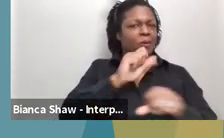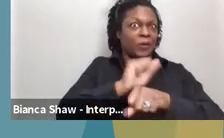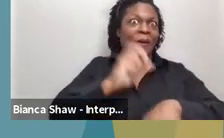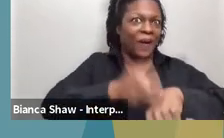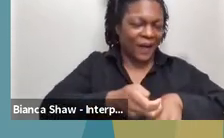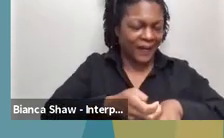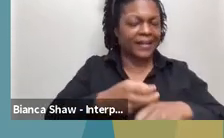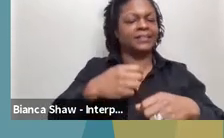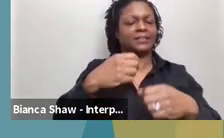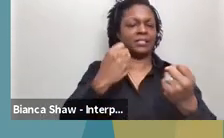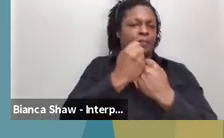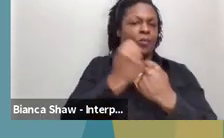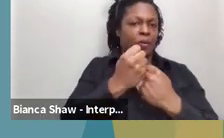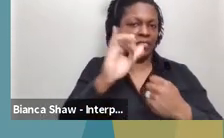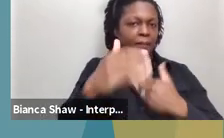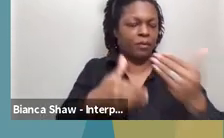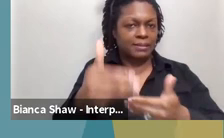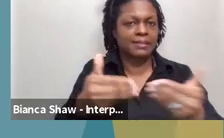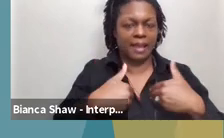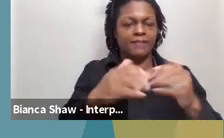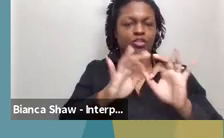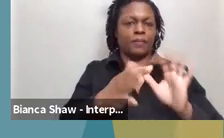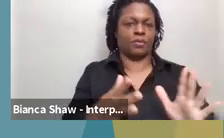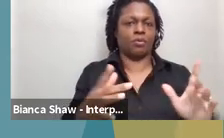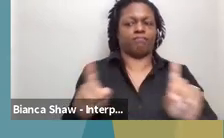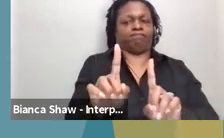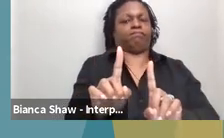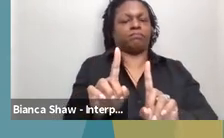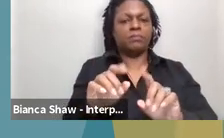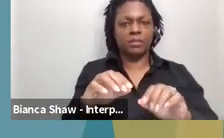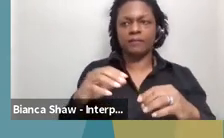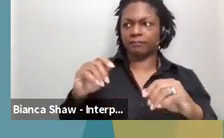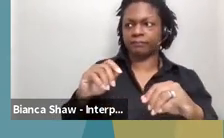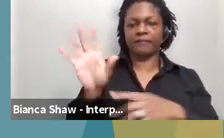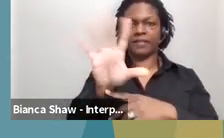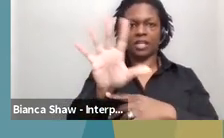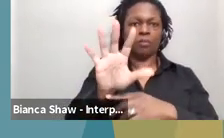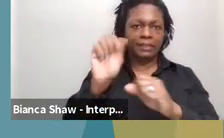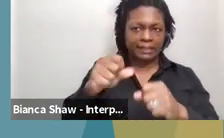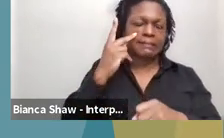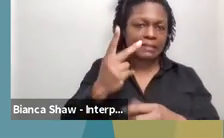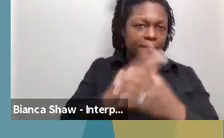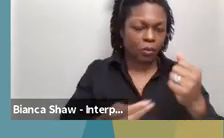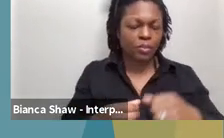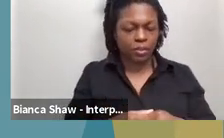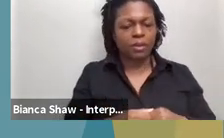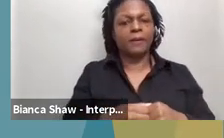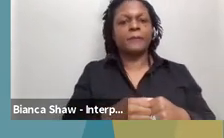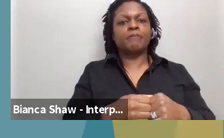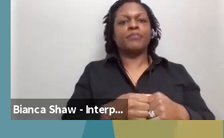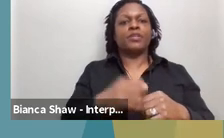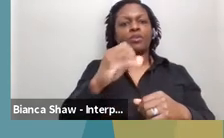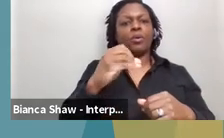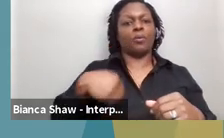hard to, uh, support that process. And in addition, just providing support for other state and local organizations. Again, going back